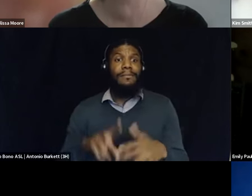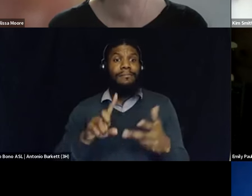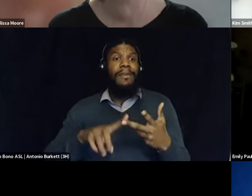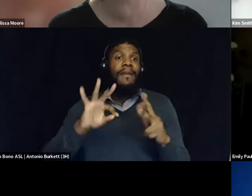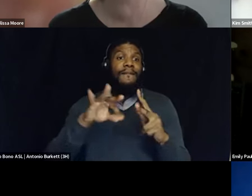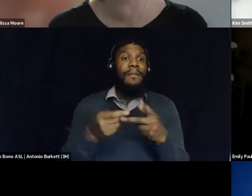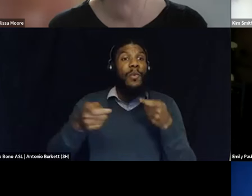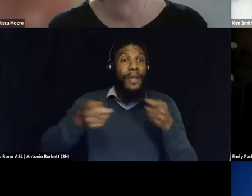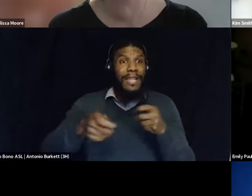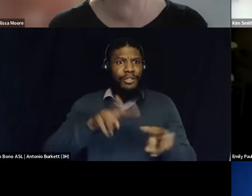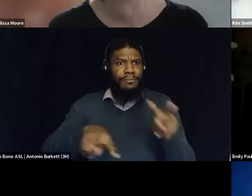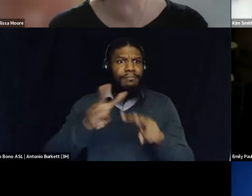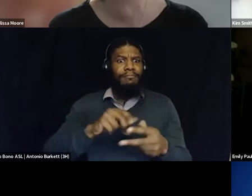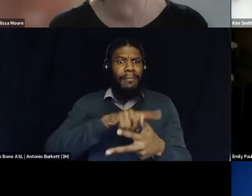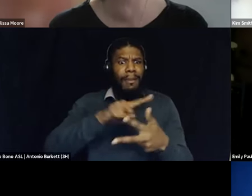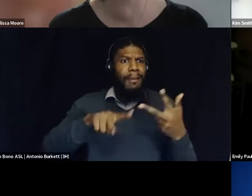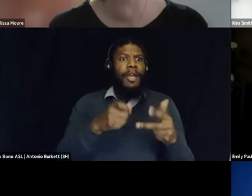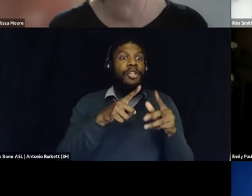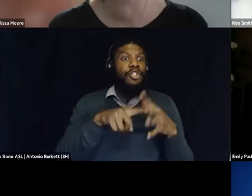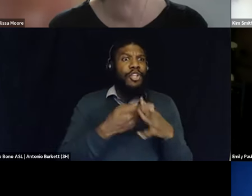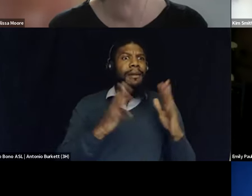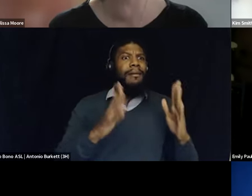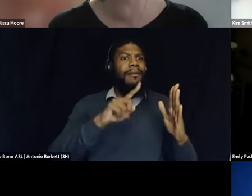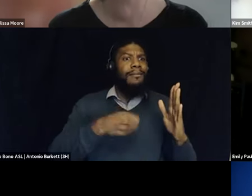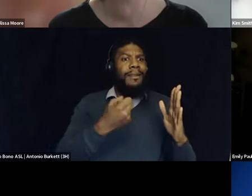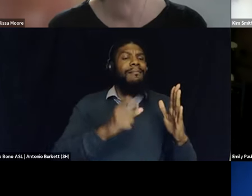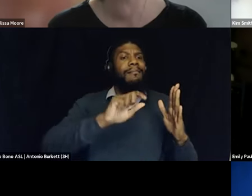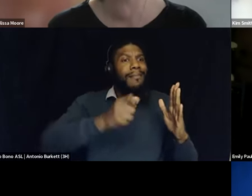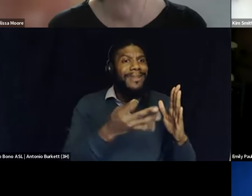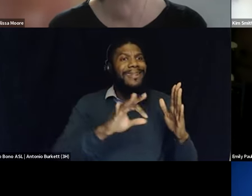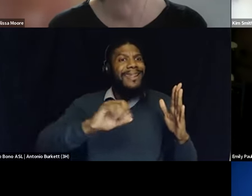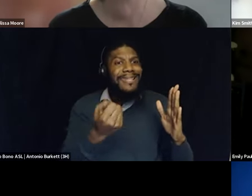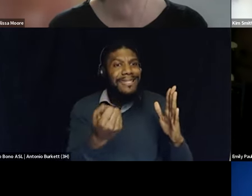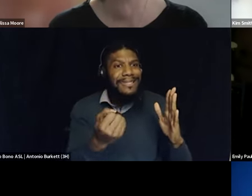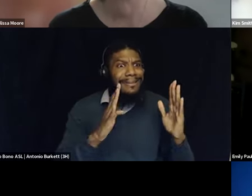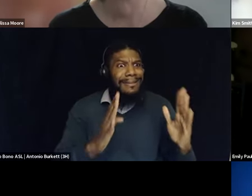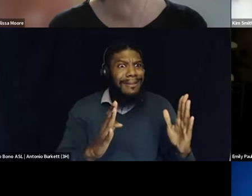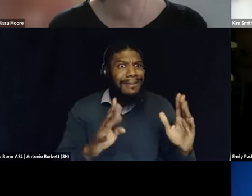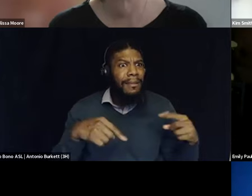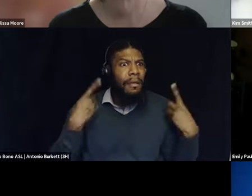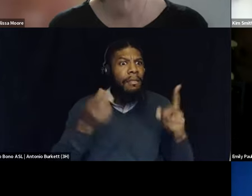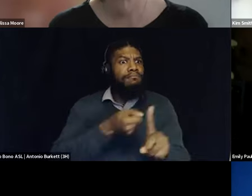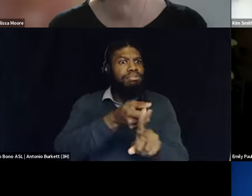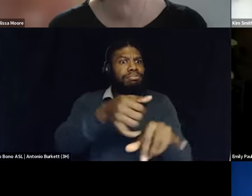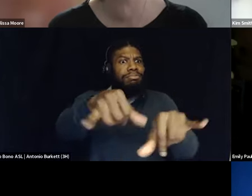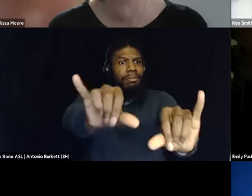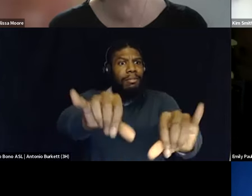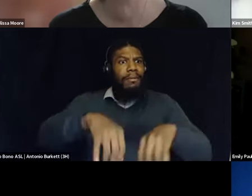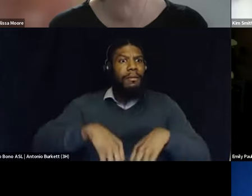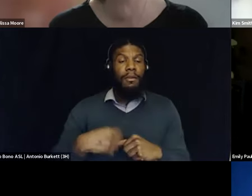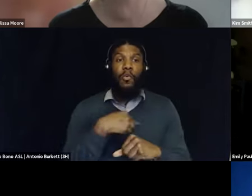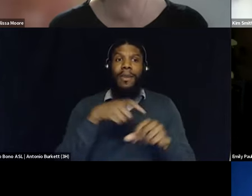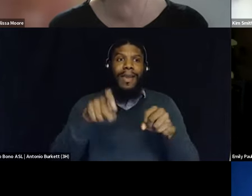1990s and so and one of the greatest attacks that and but we need to look at the whole